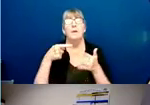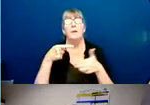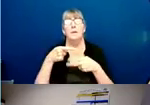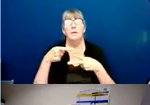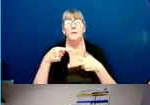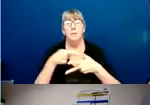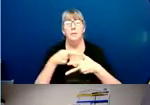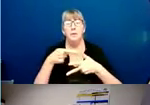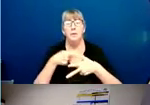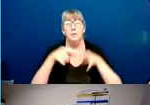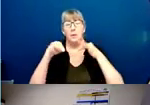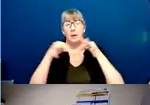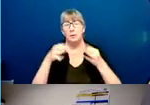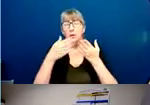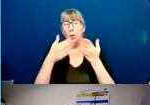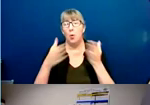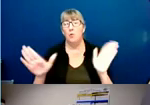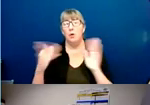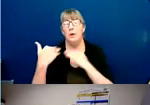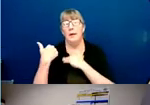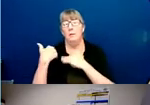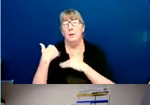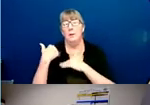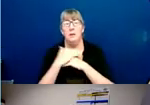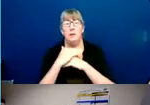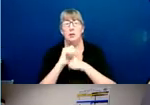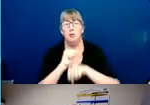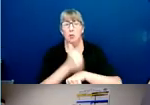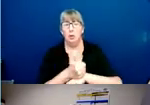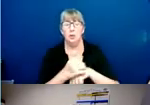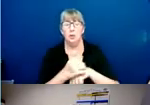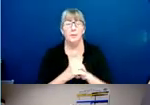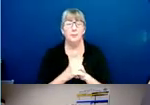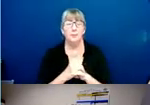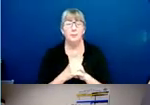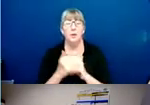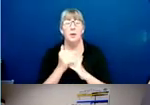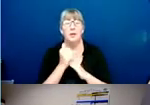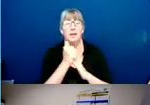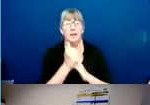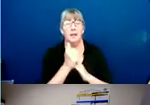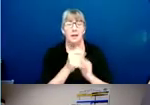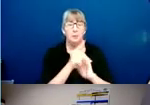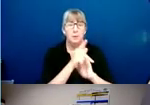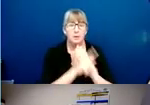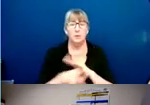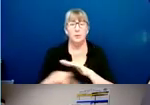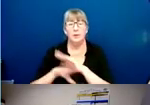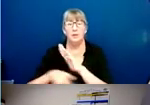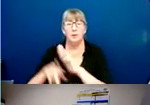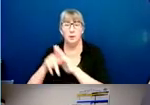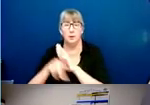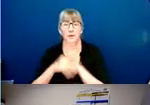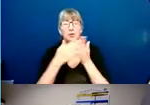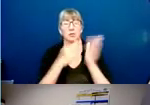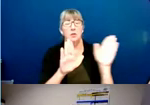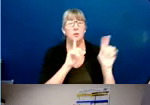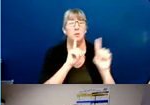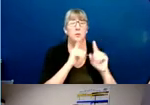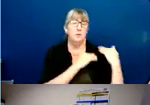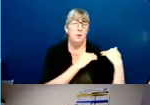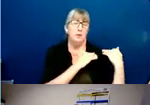structure, including but not limited to the guiding principles, the foundational policies, and the general responsibilities.